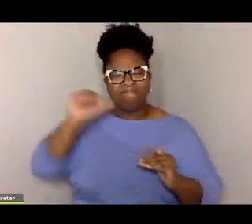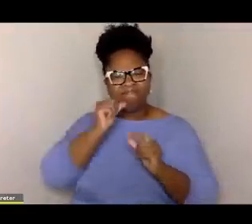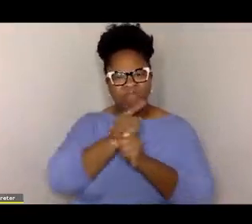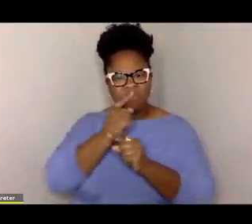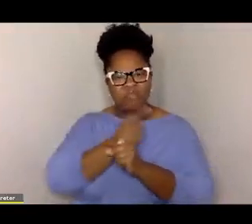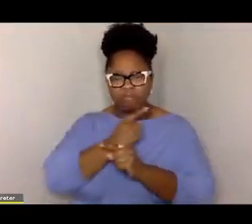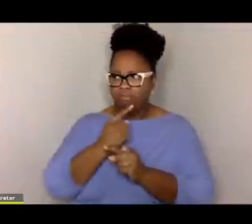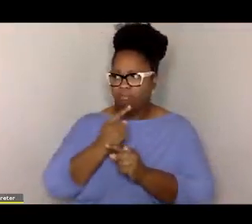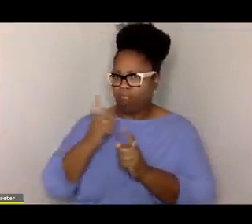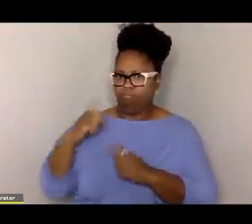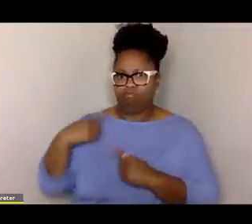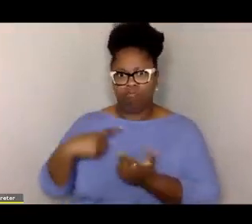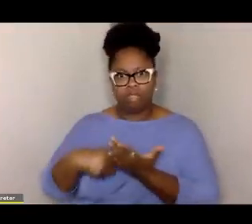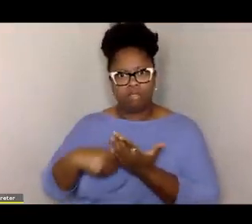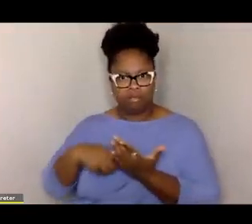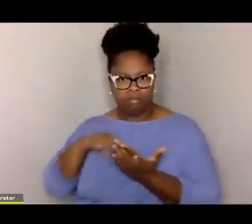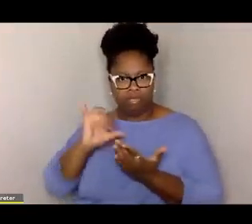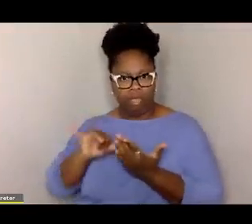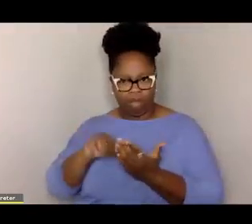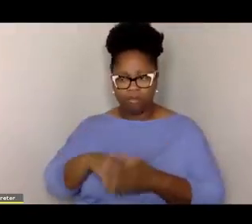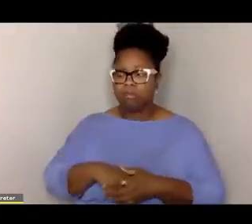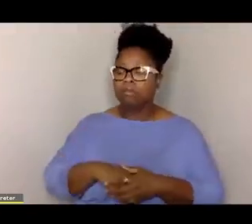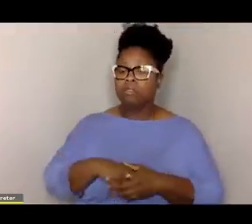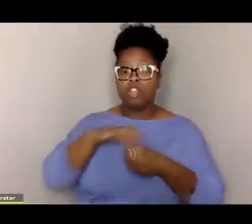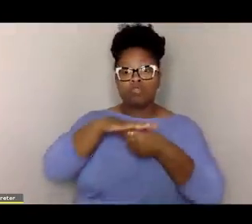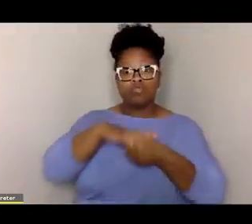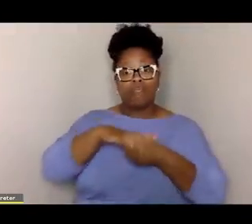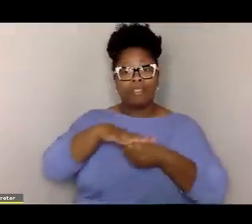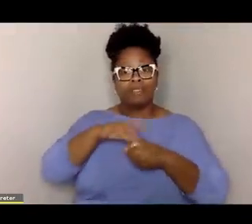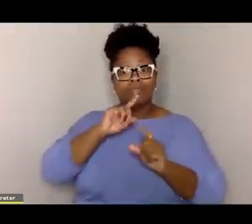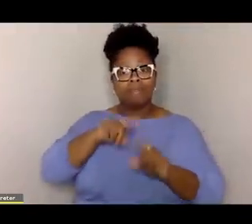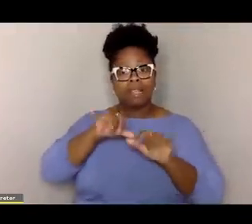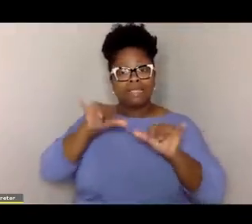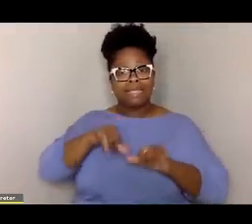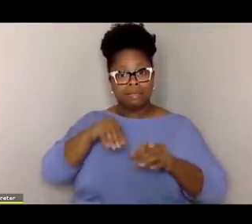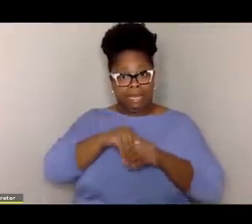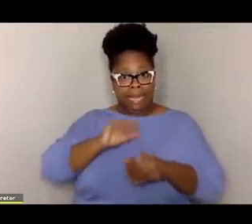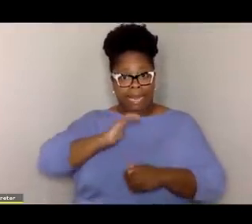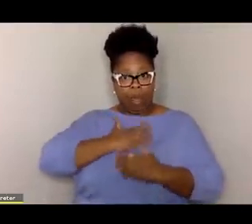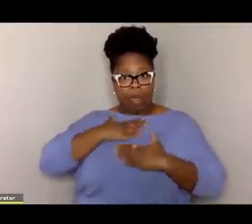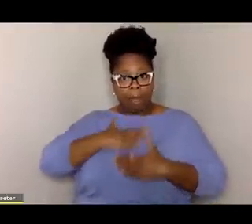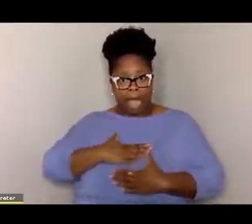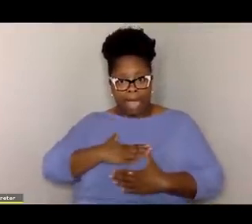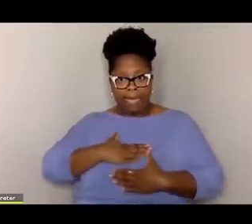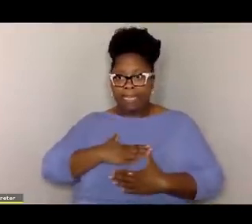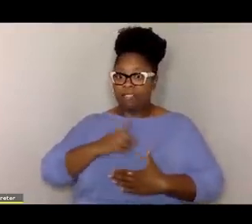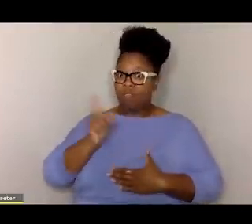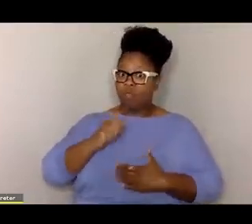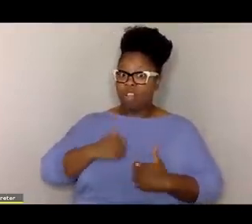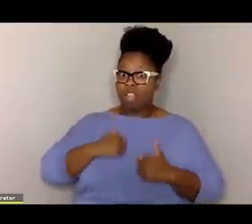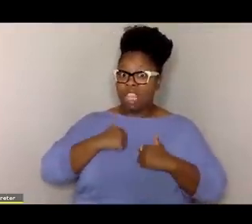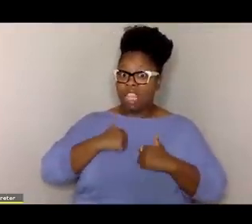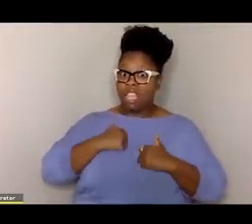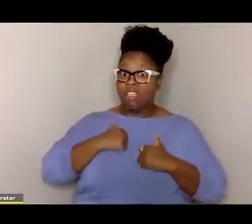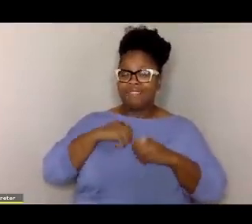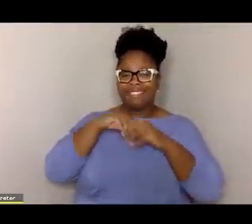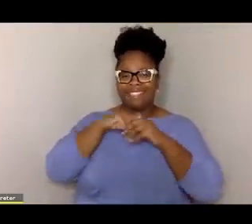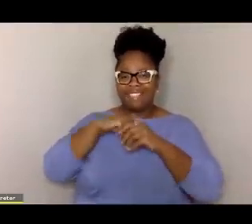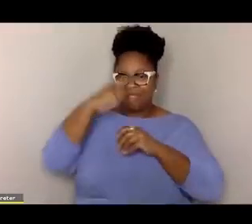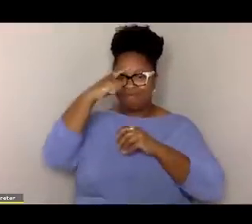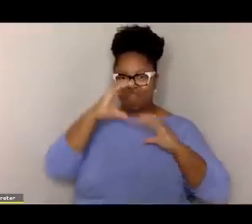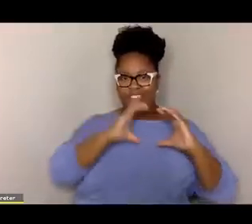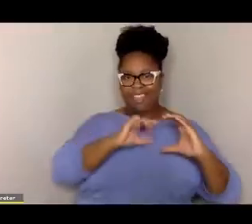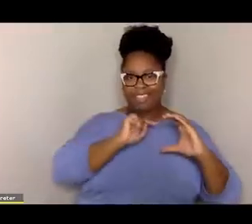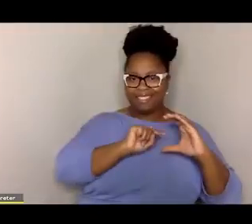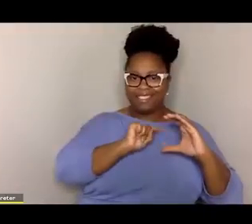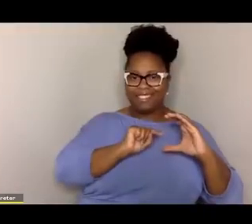And one of the things that we know is that the stress response systems in our body that are sort of housed in the